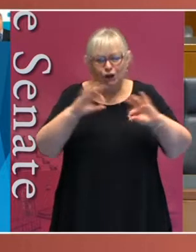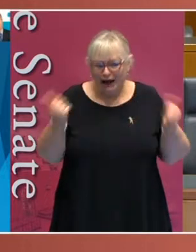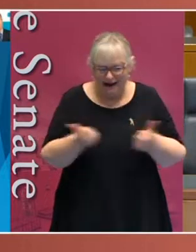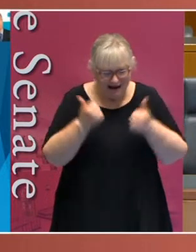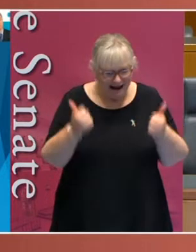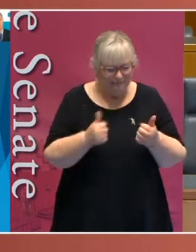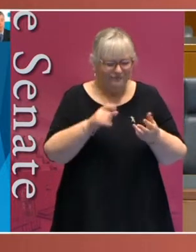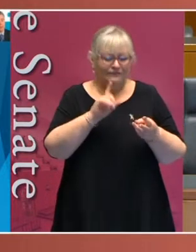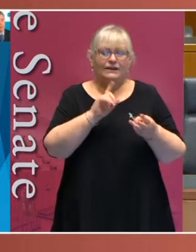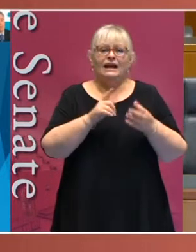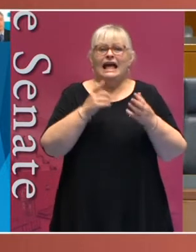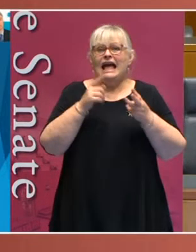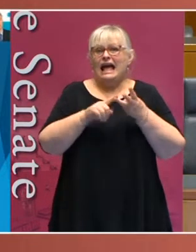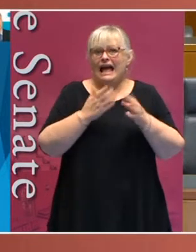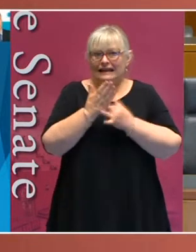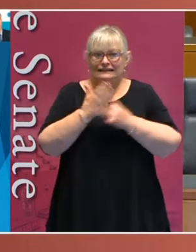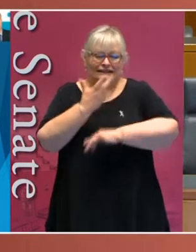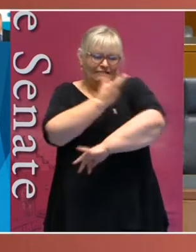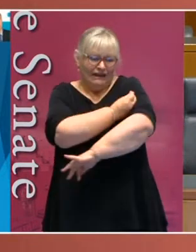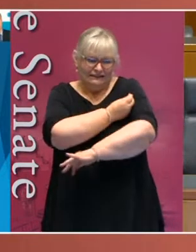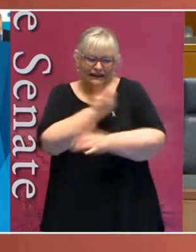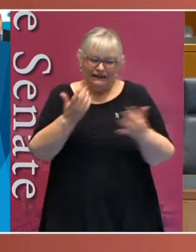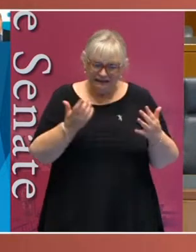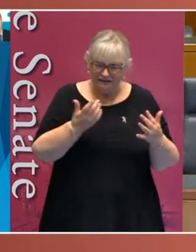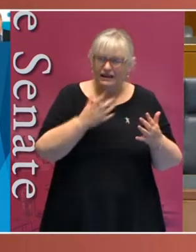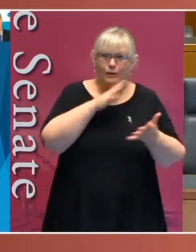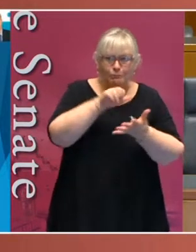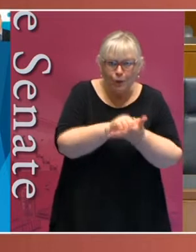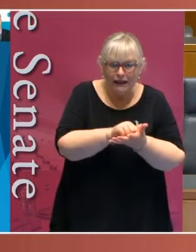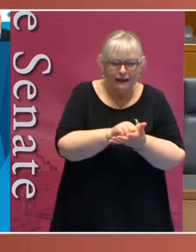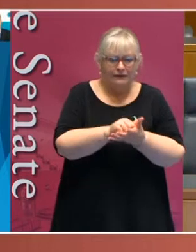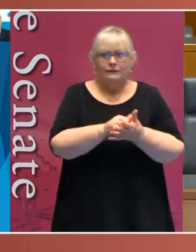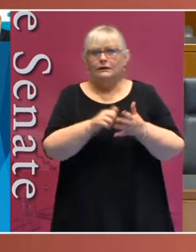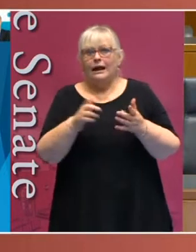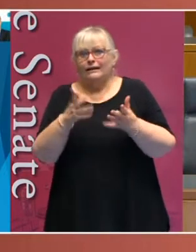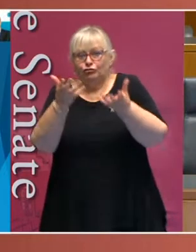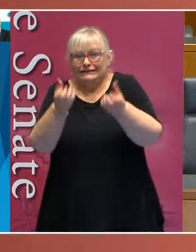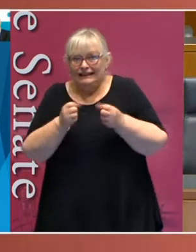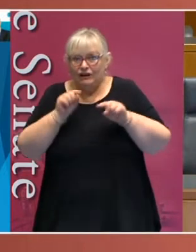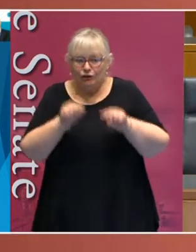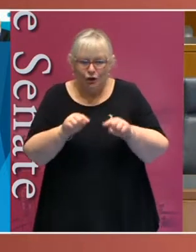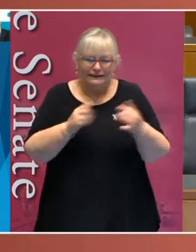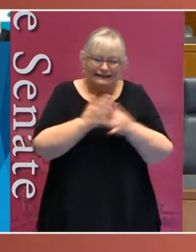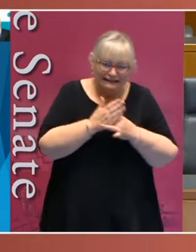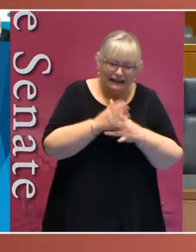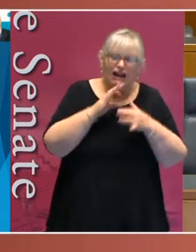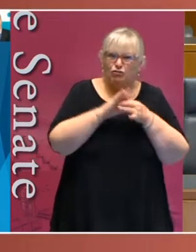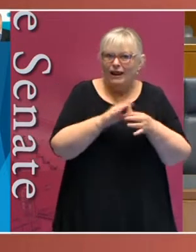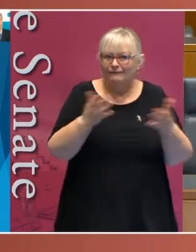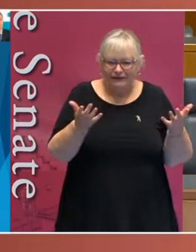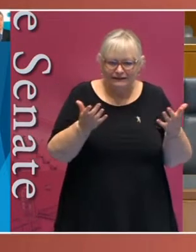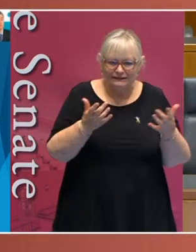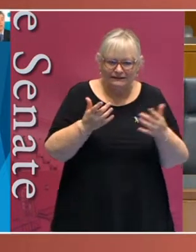access which includes the booking of vaccines and for vaccines to be provided in an accessible and well-considered manner